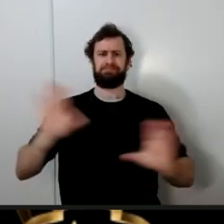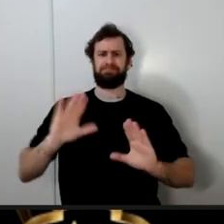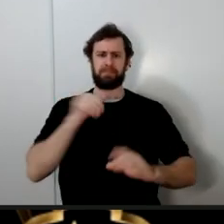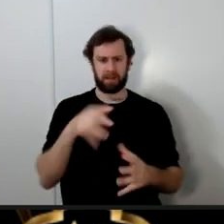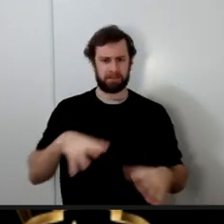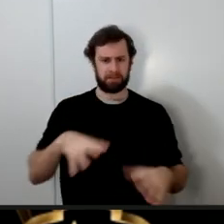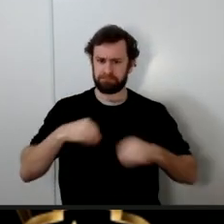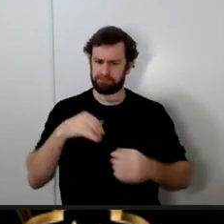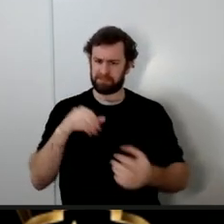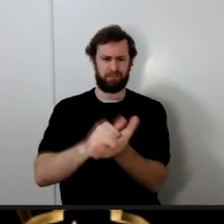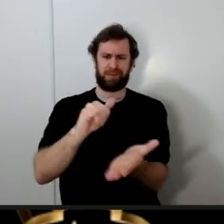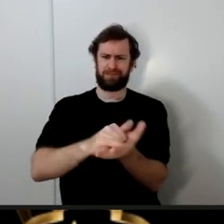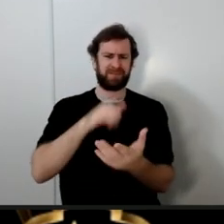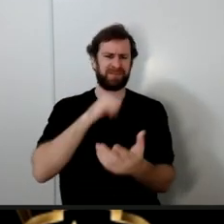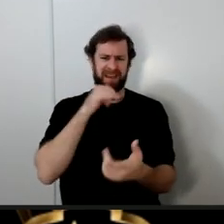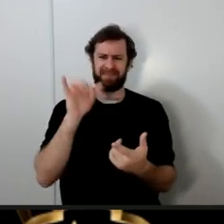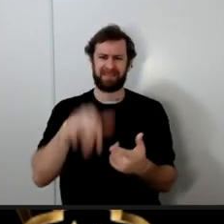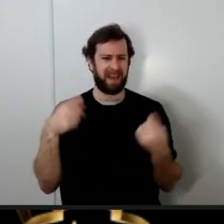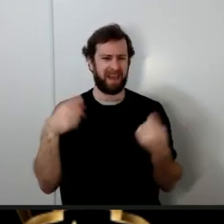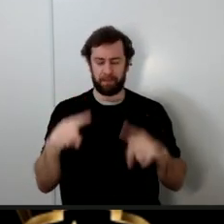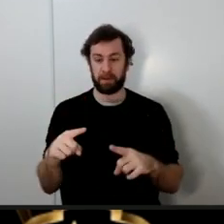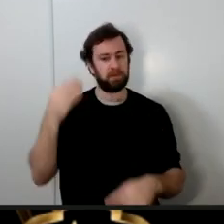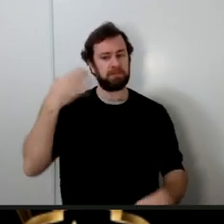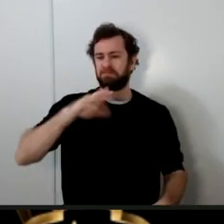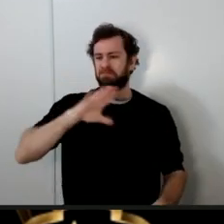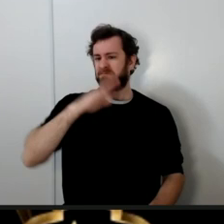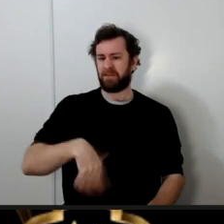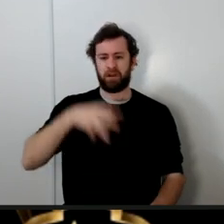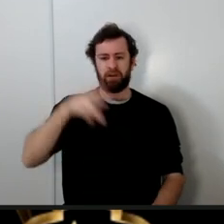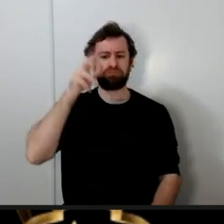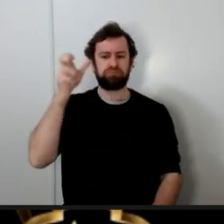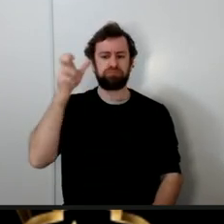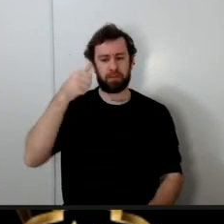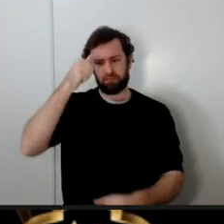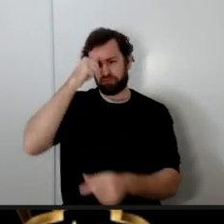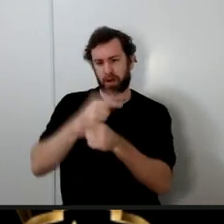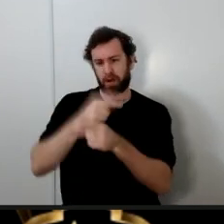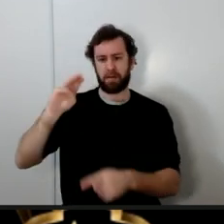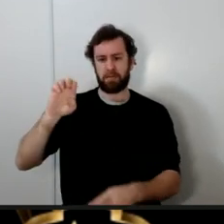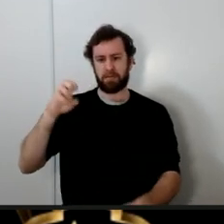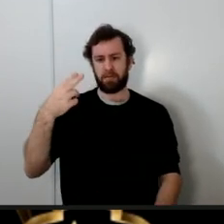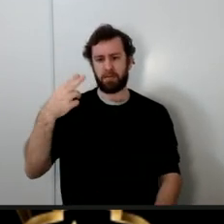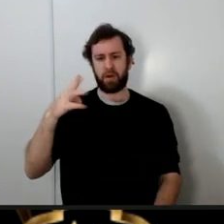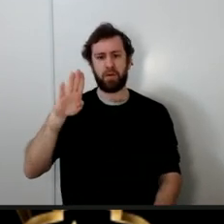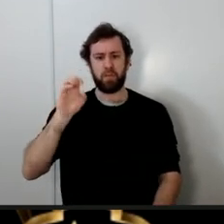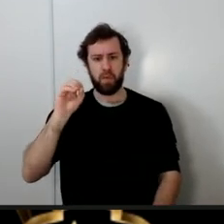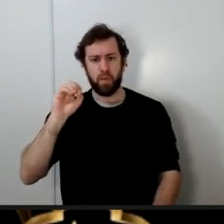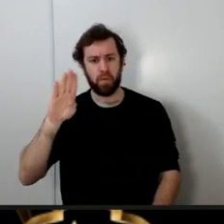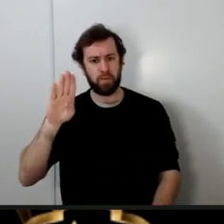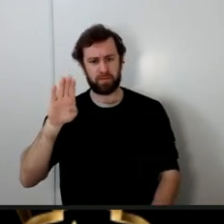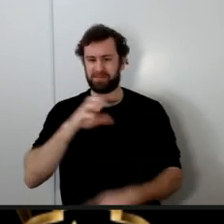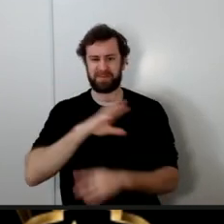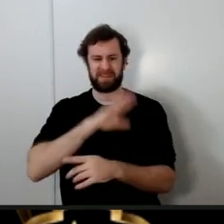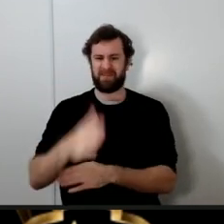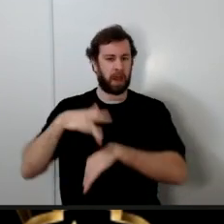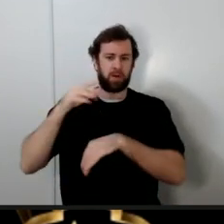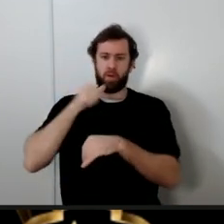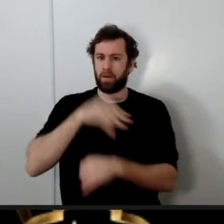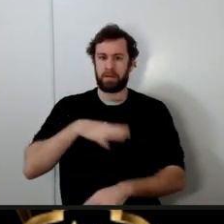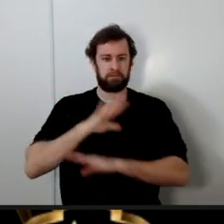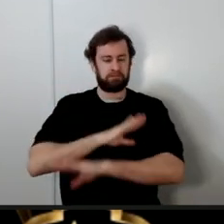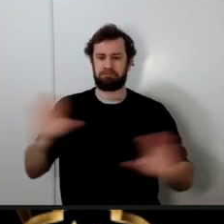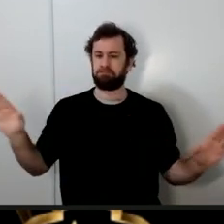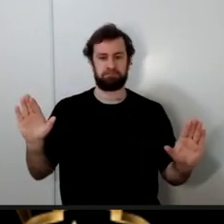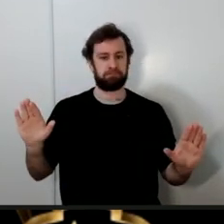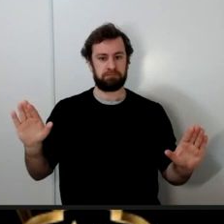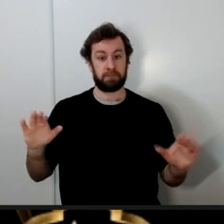lives have we heard that brother Mahbub has laid a finger on a woman to physically assault her so no of course we're